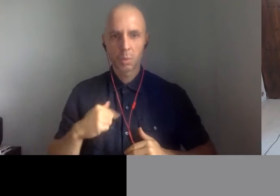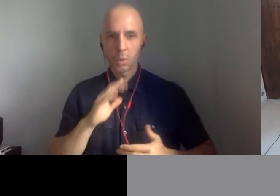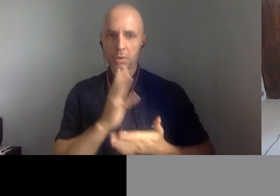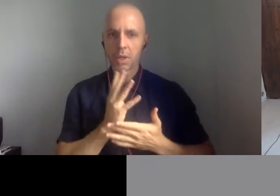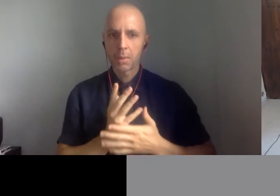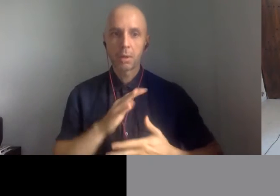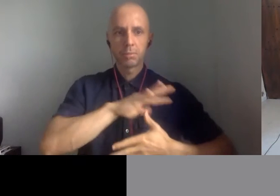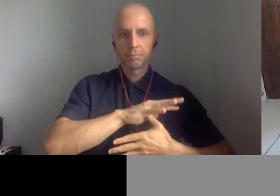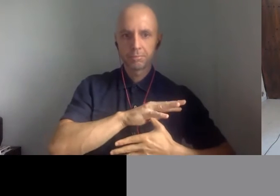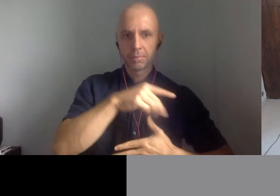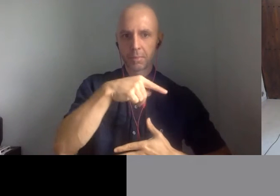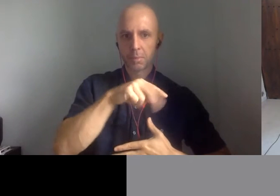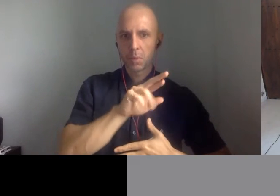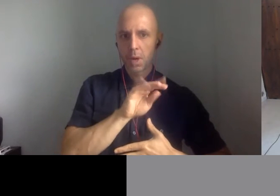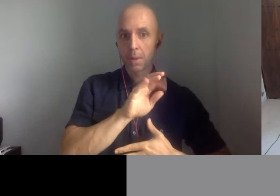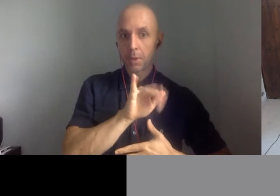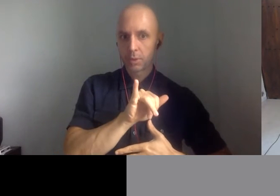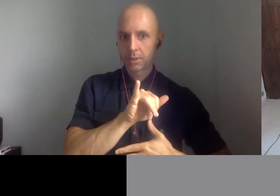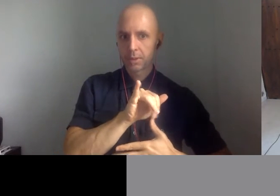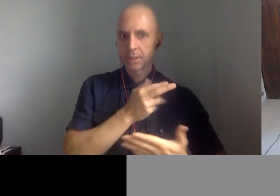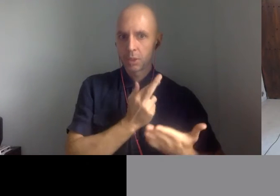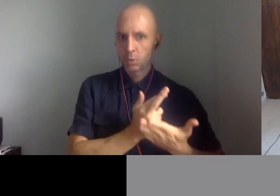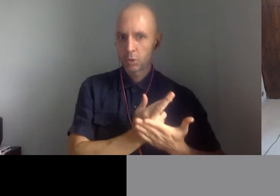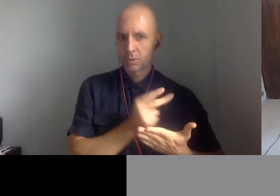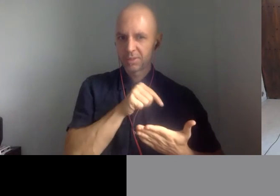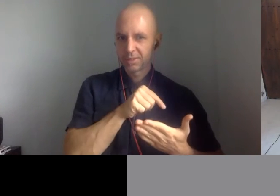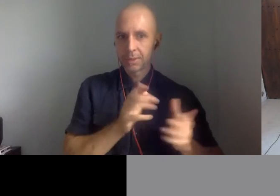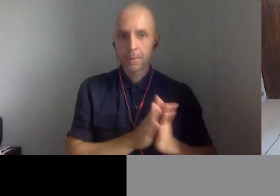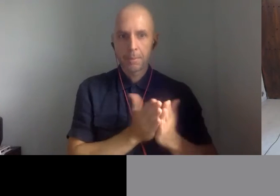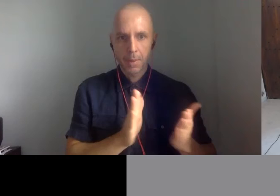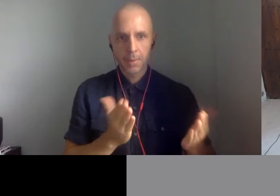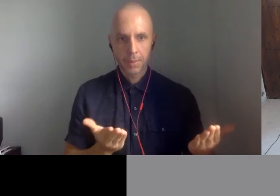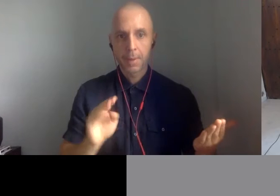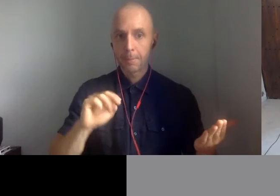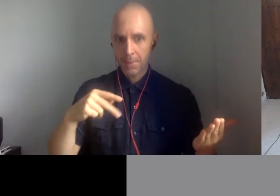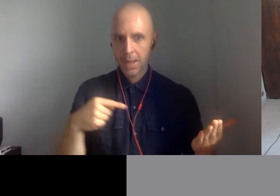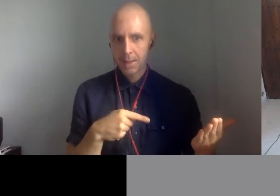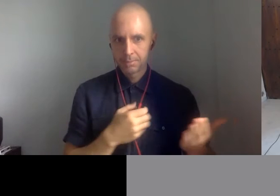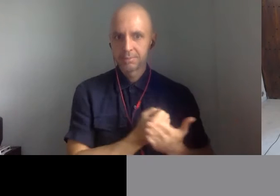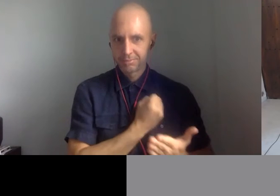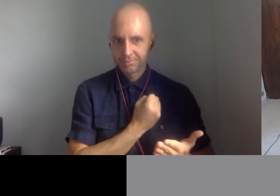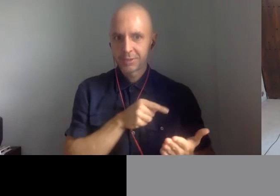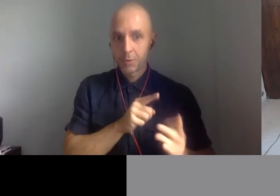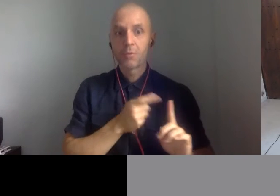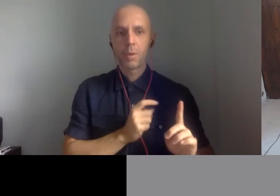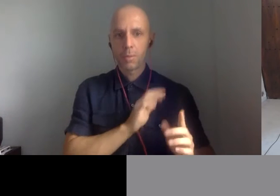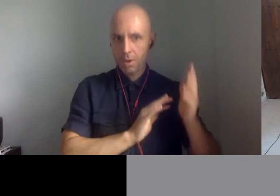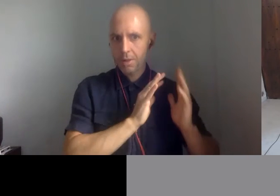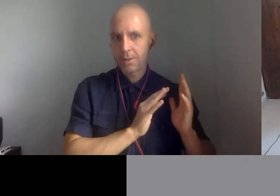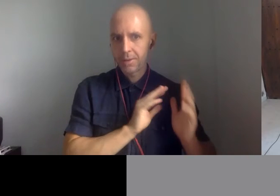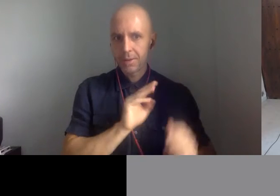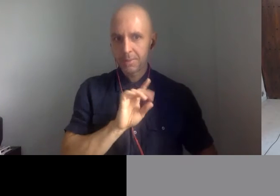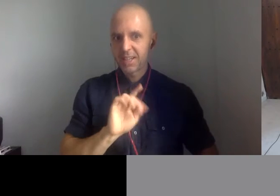use a map of the castle. We're going to use a couple of medieval maps and we're going to use those to understand